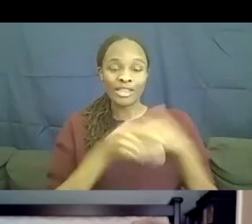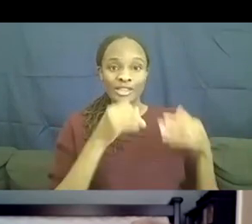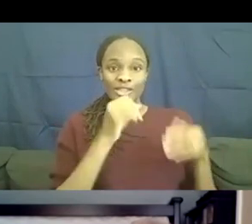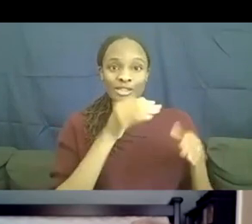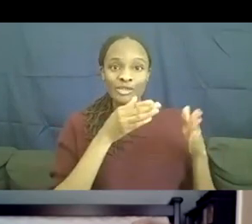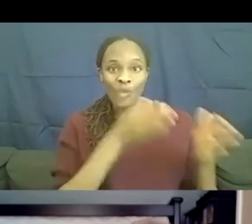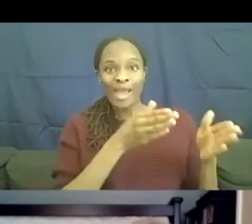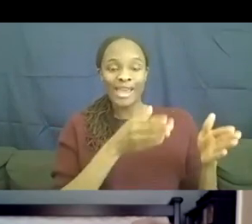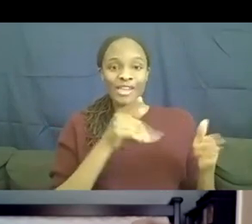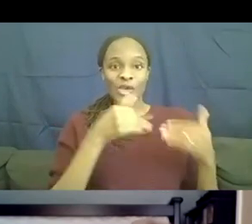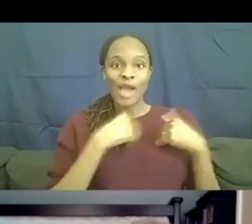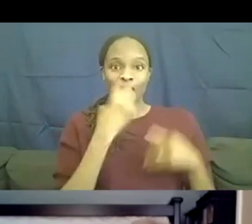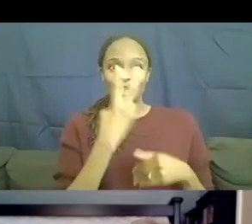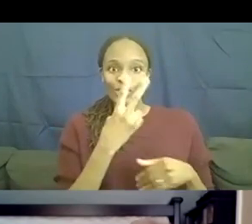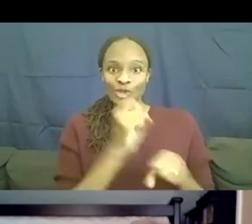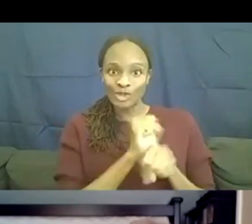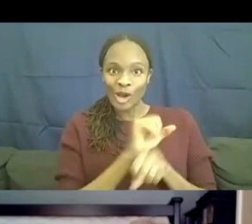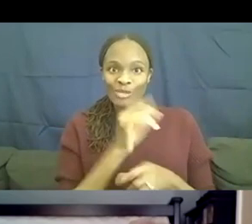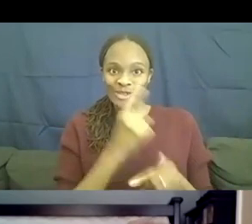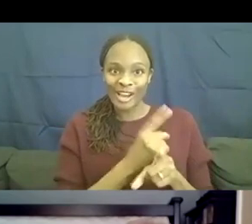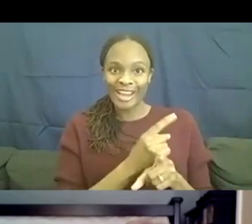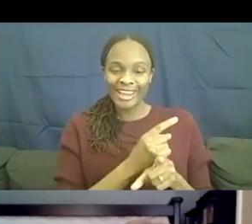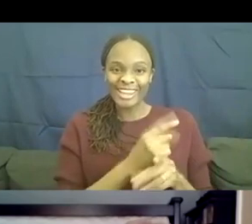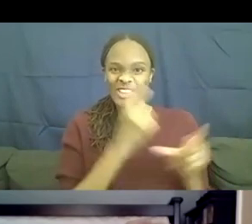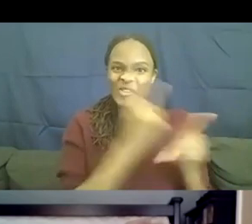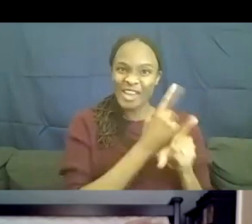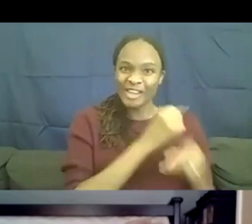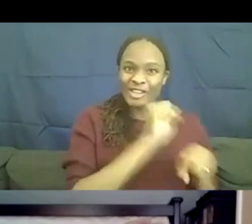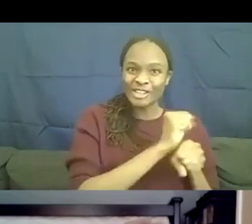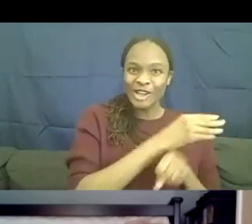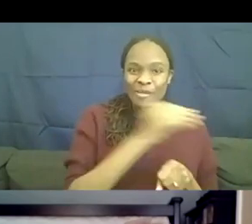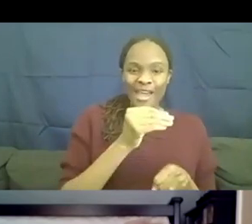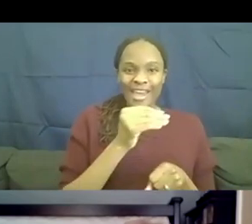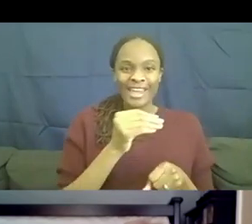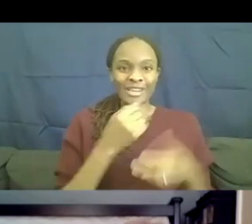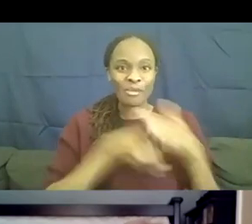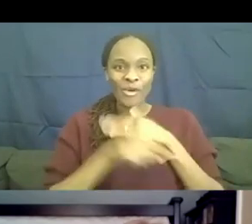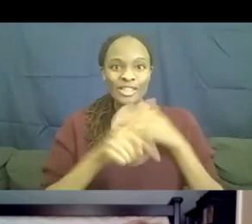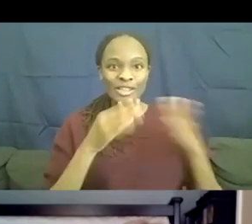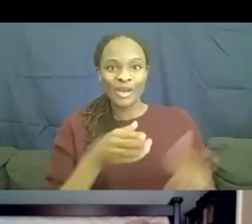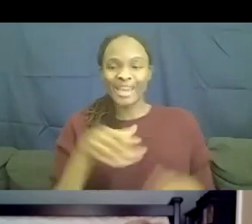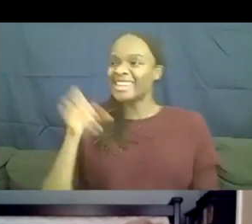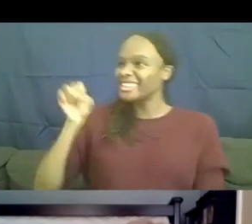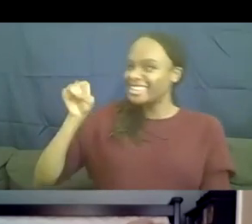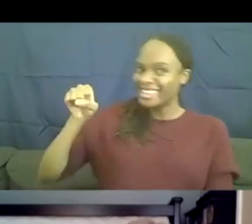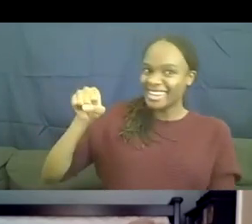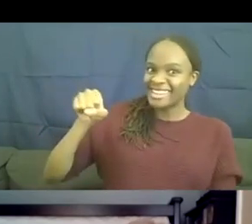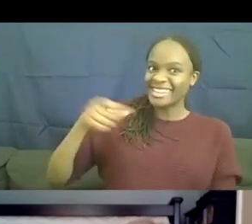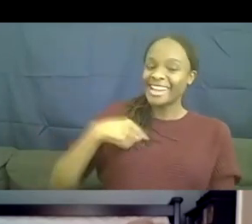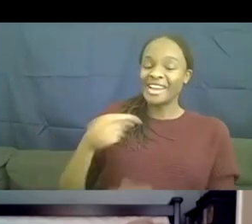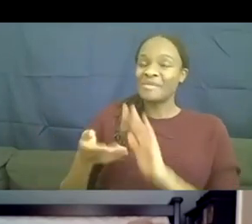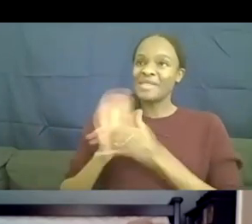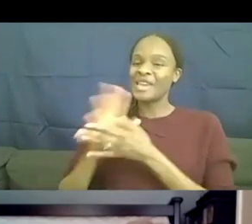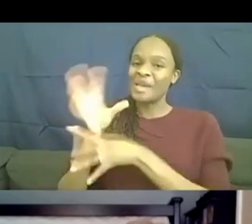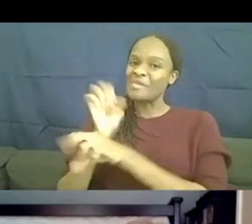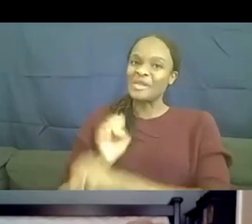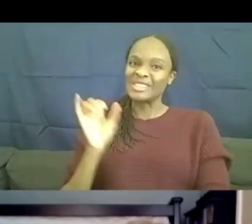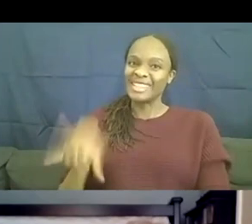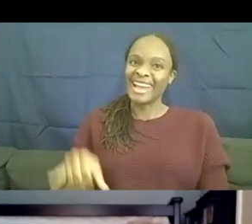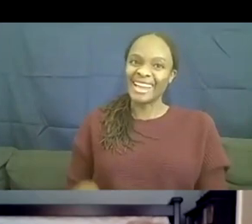when you had your born this way job. Yes. Yes. That was pretty a handful. I got used to it. I'm, I'm used to that.